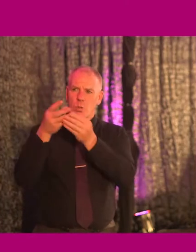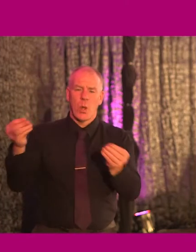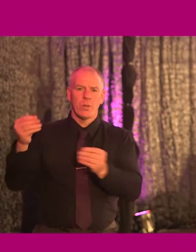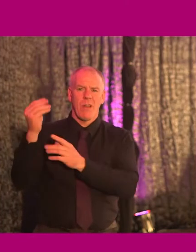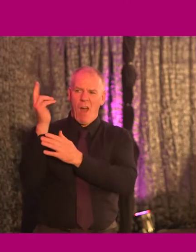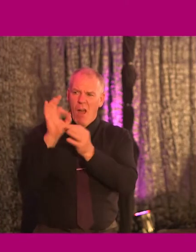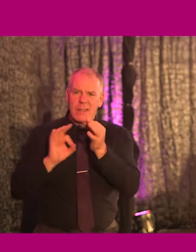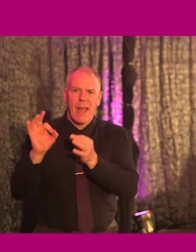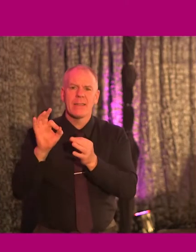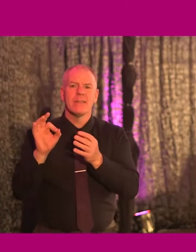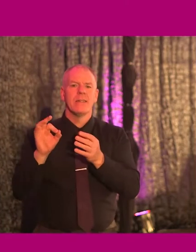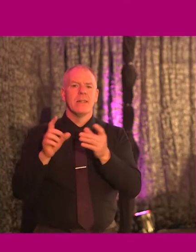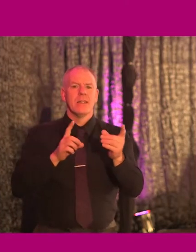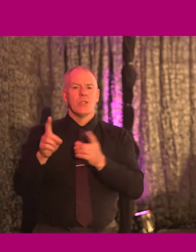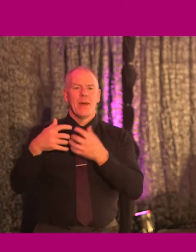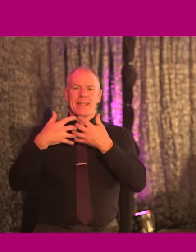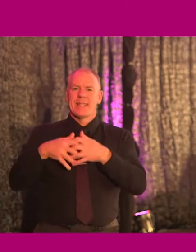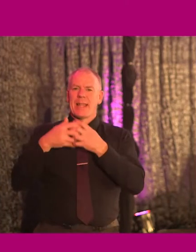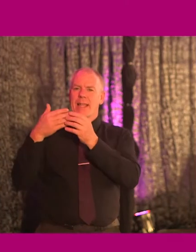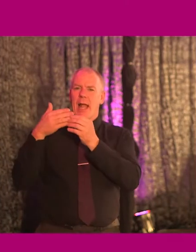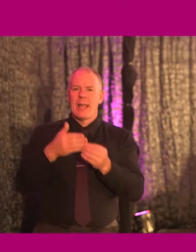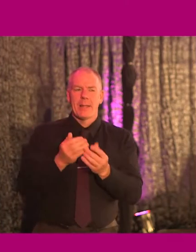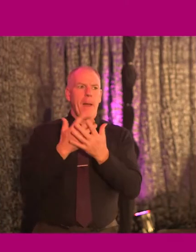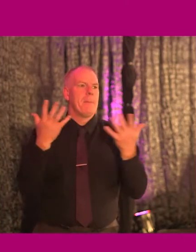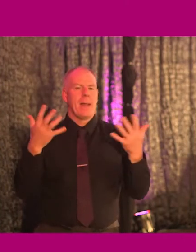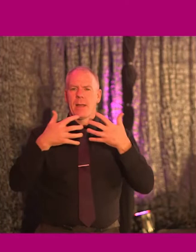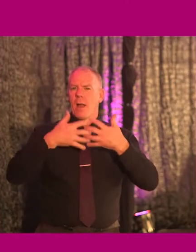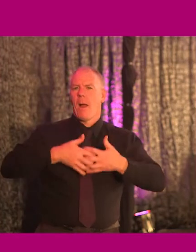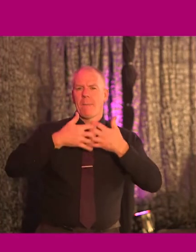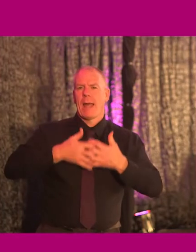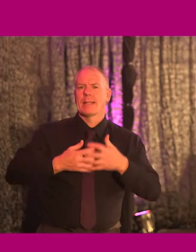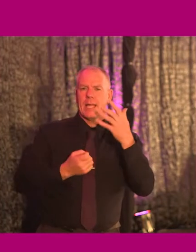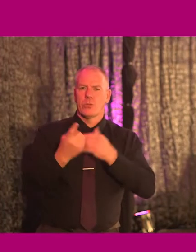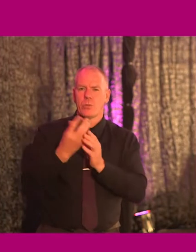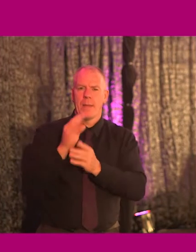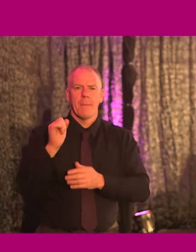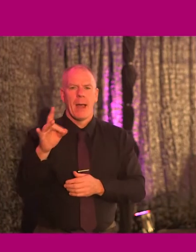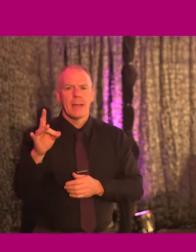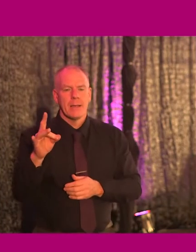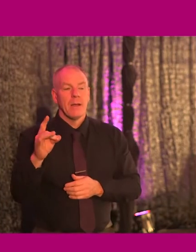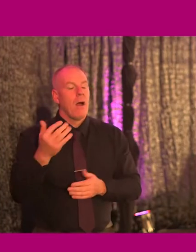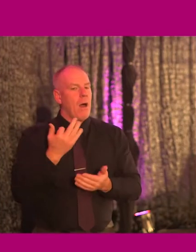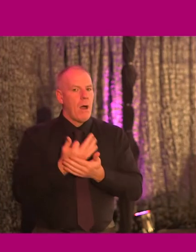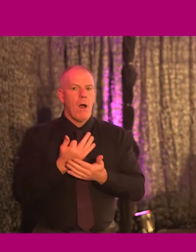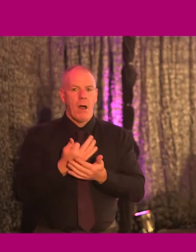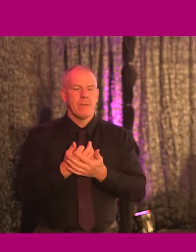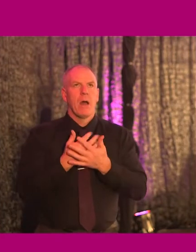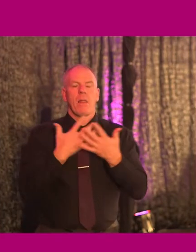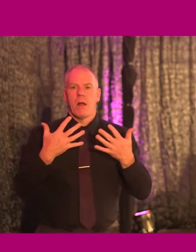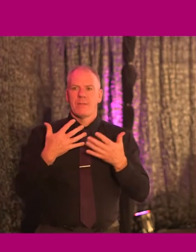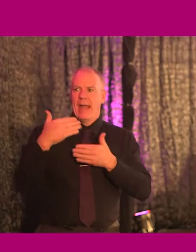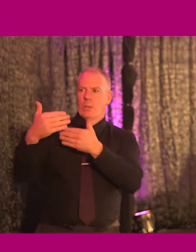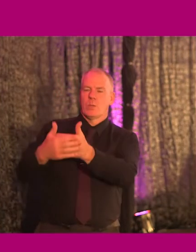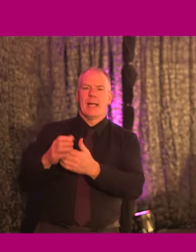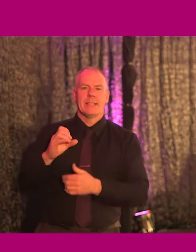taking the technical lead on large complex projects with the bank, which often involves significant external stakeholder management.